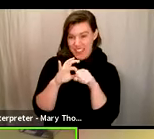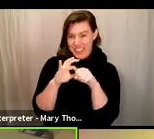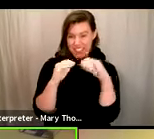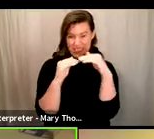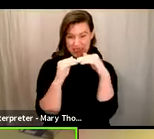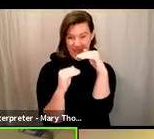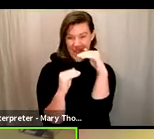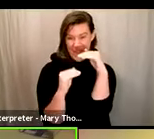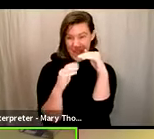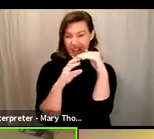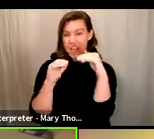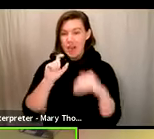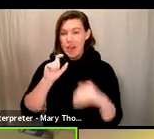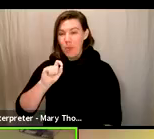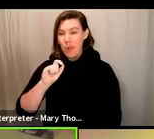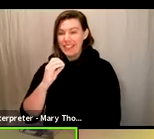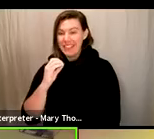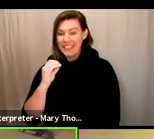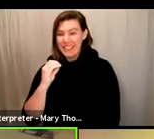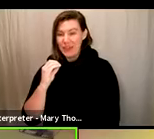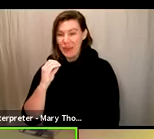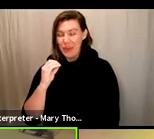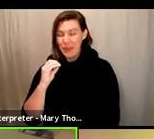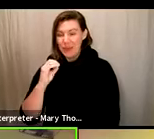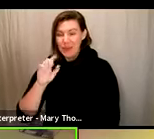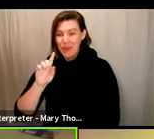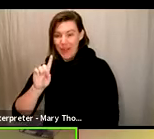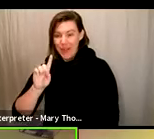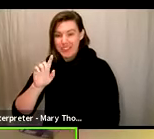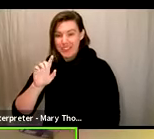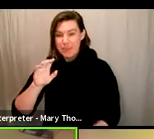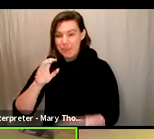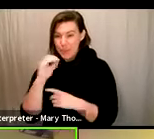get into mandatory recount range,